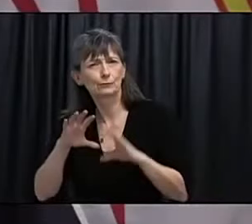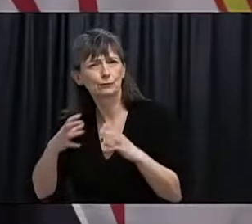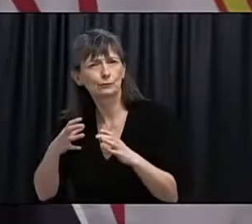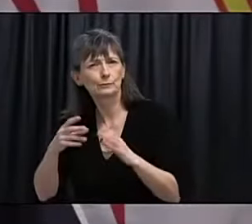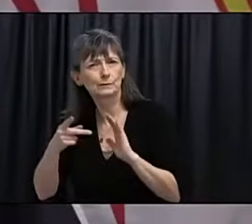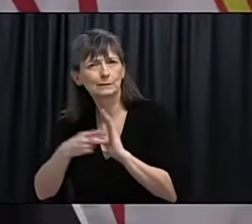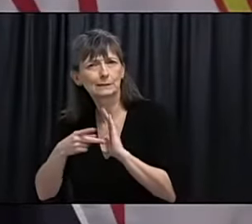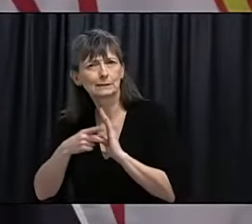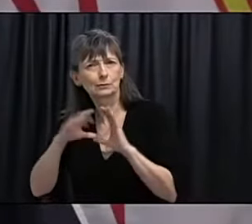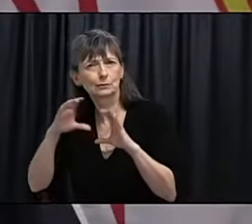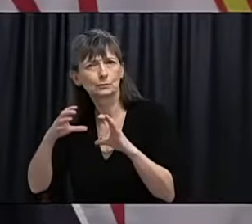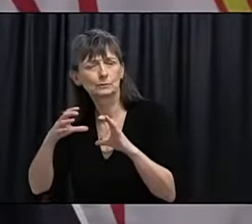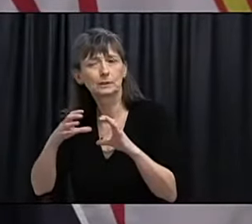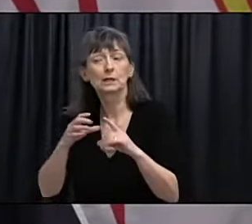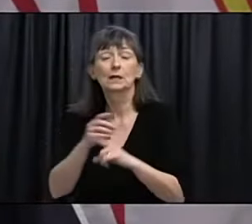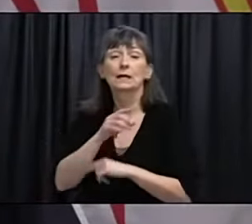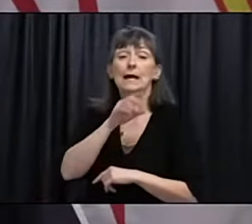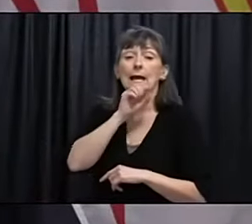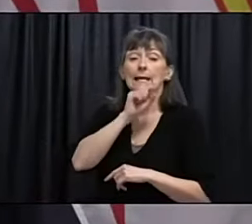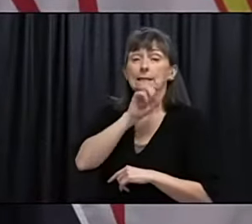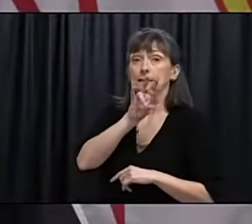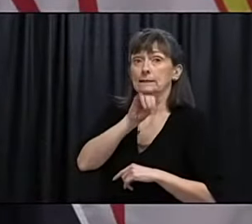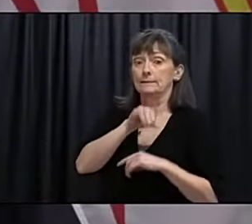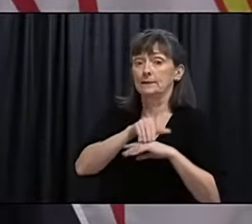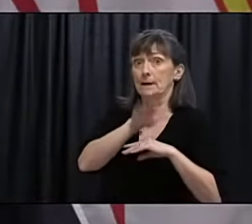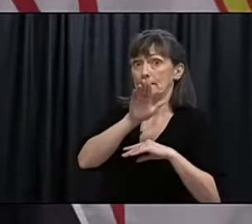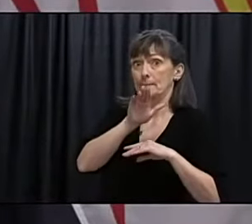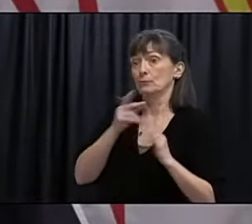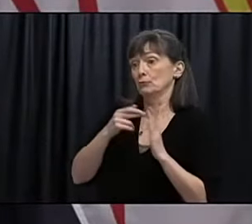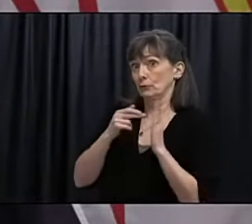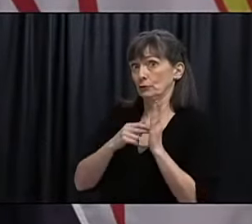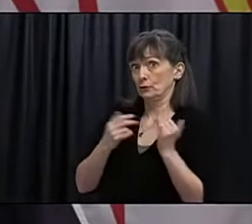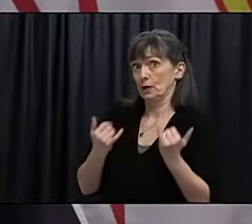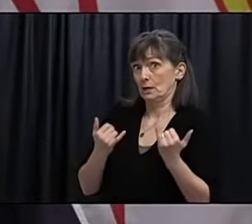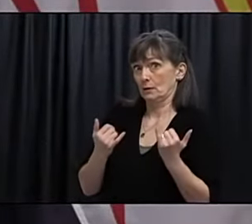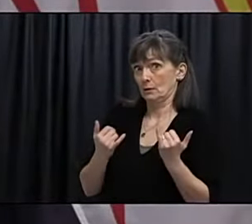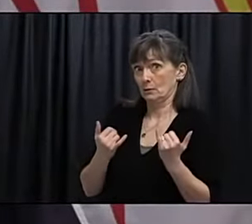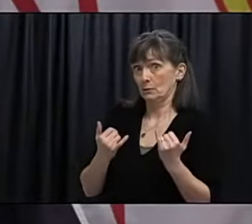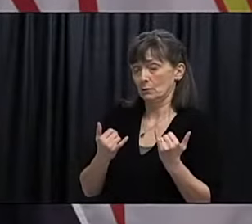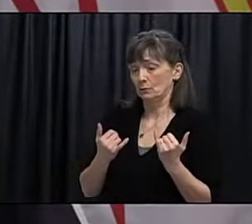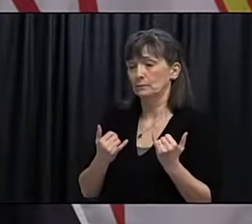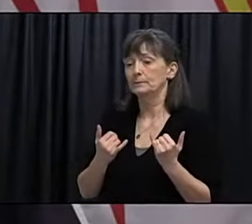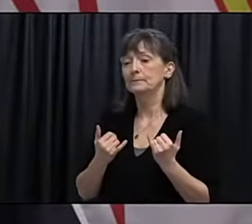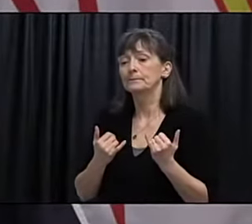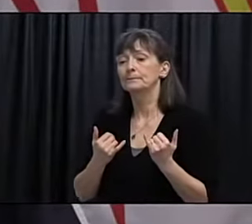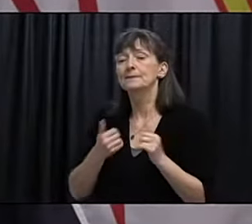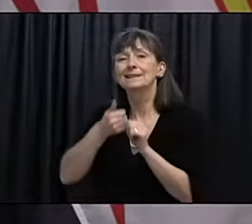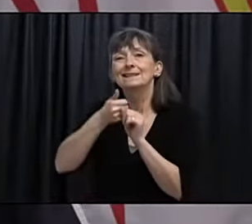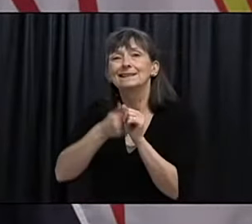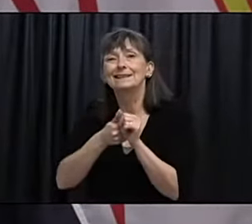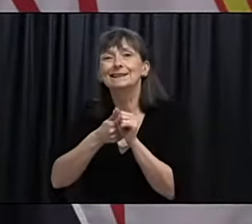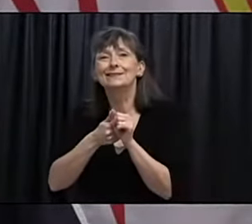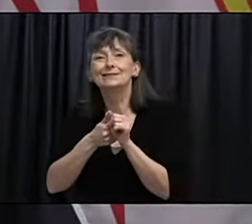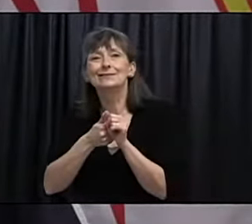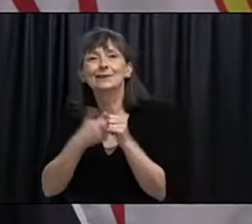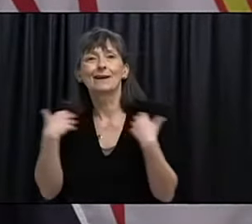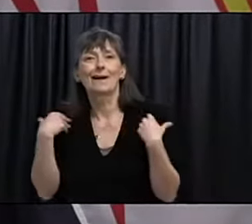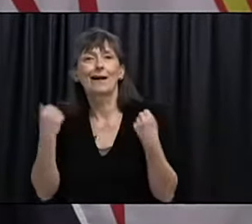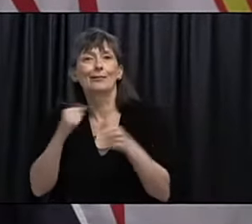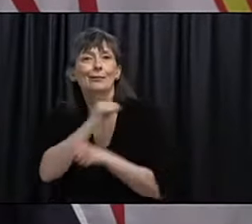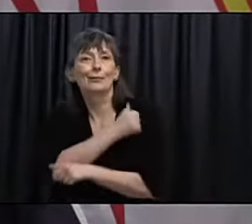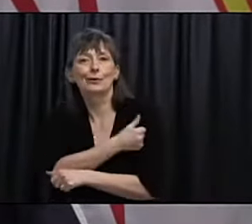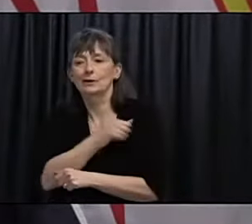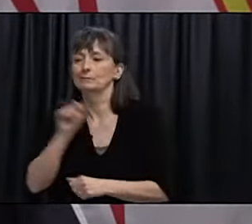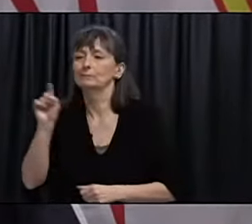So for those over 70 who are registering. So the health authorities will be reaching out over the next week,